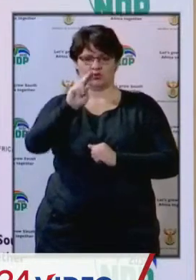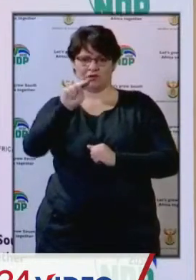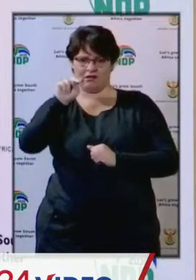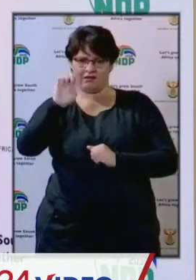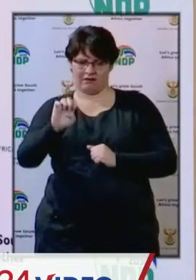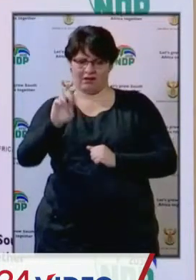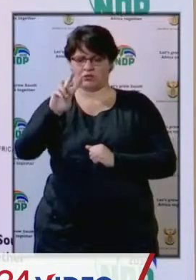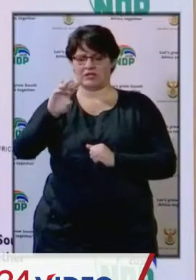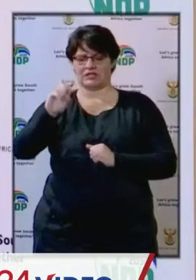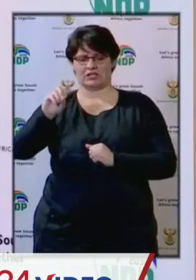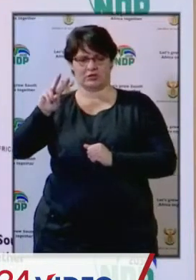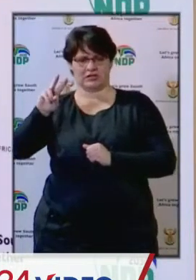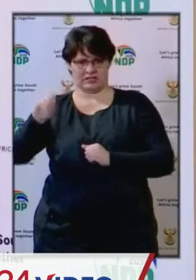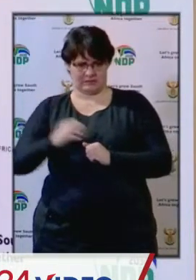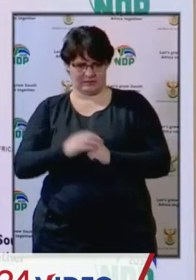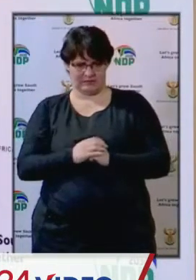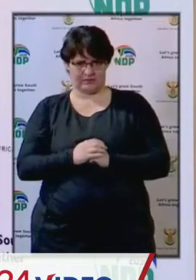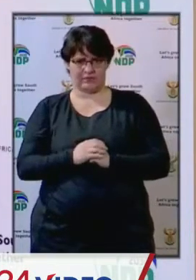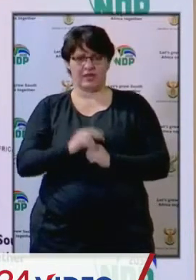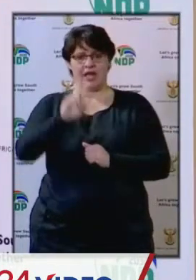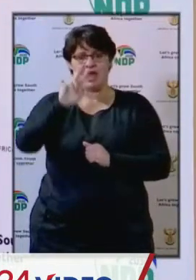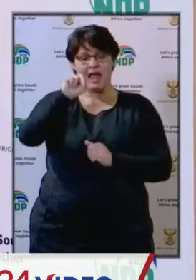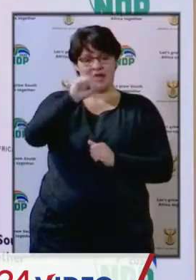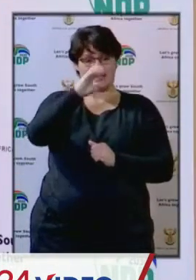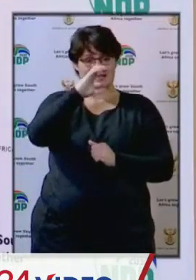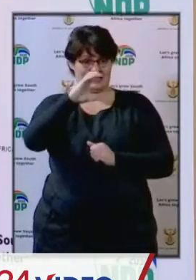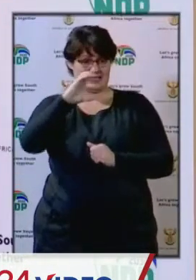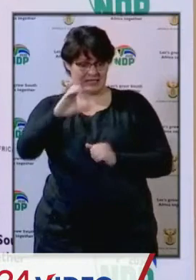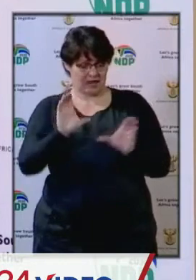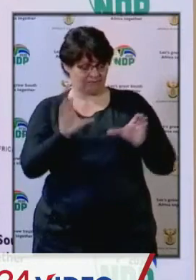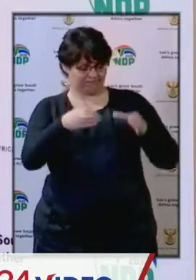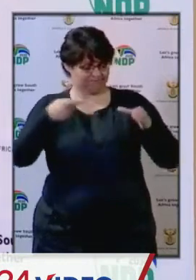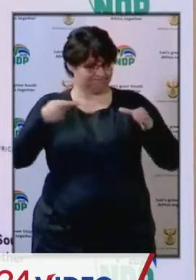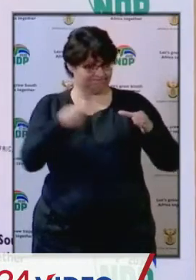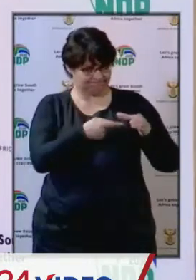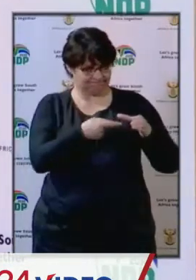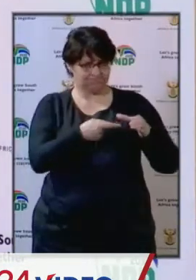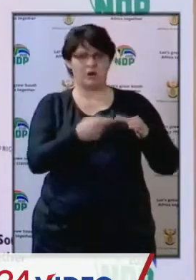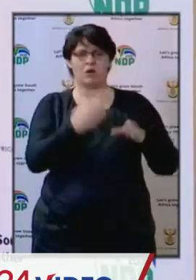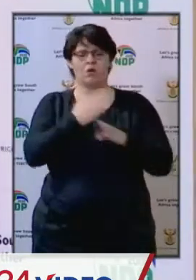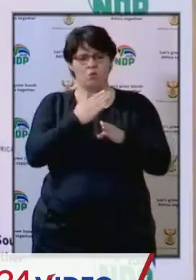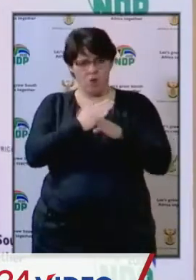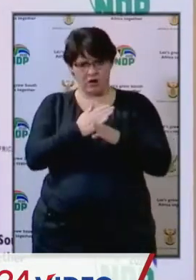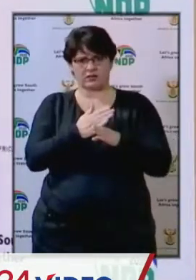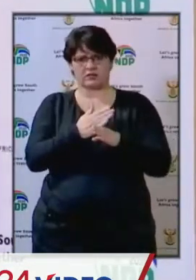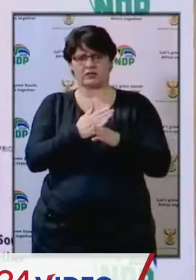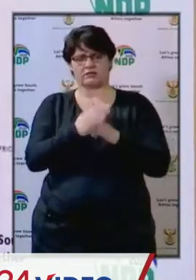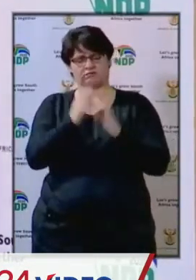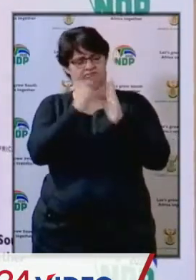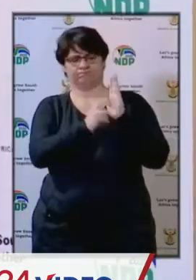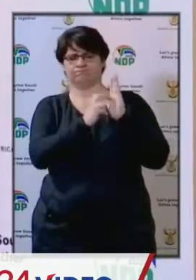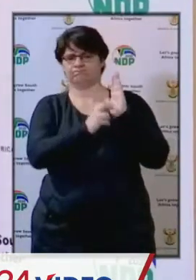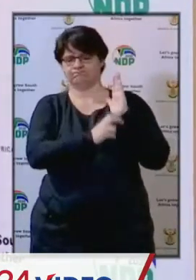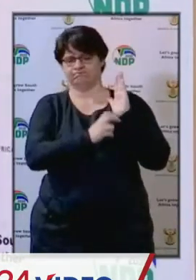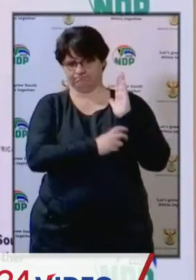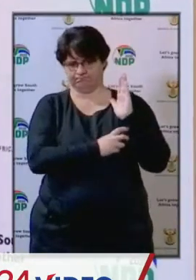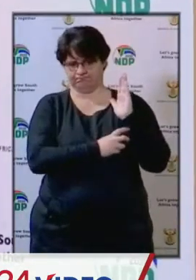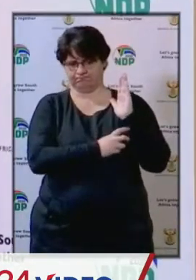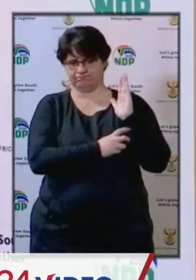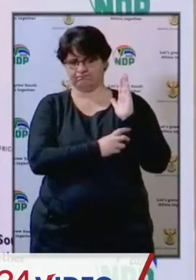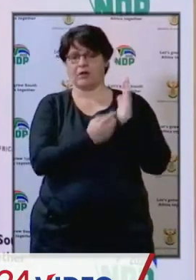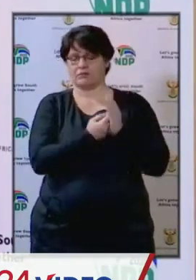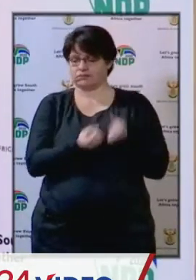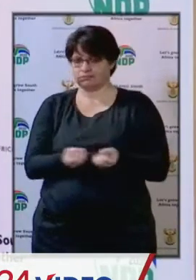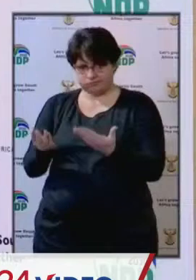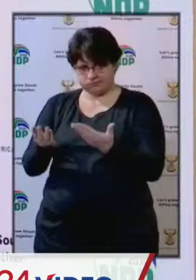Command Council worked on Level 3 regulations that have already been